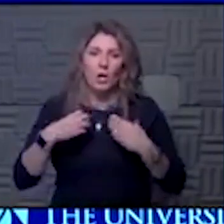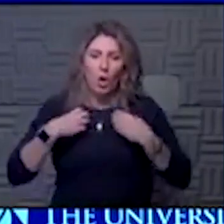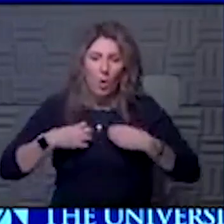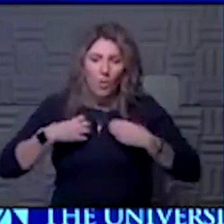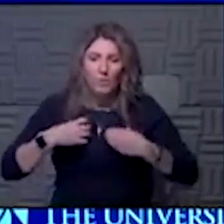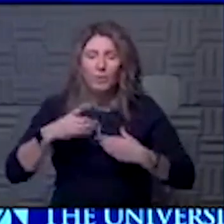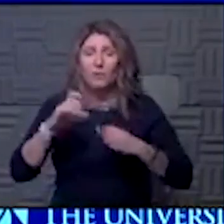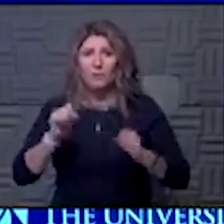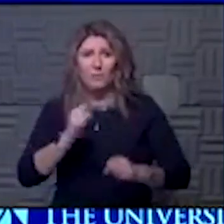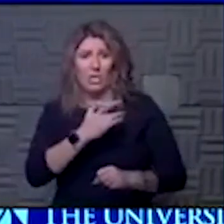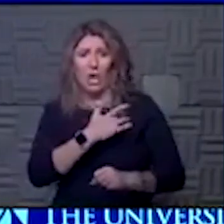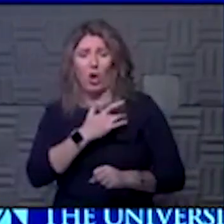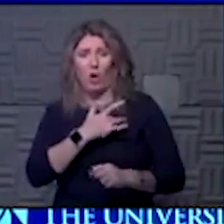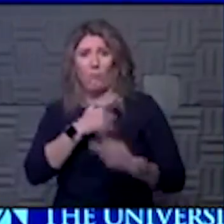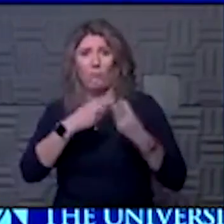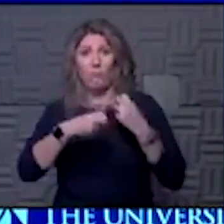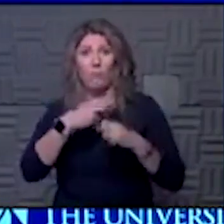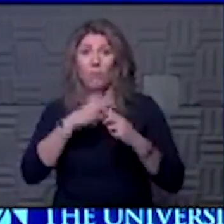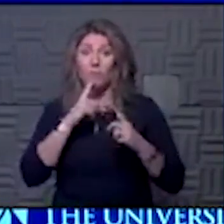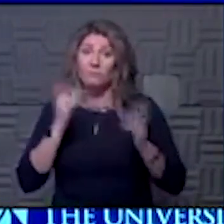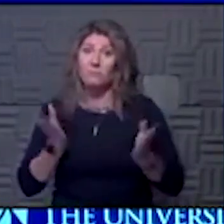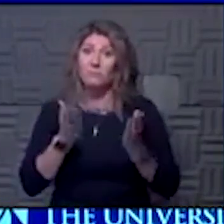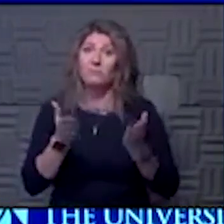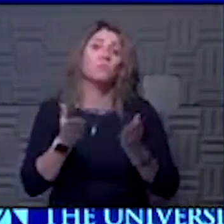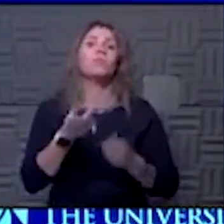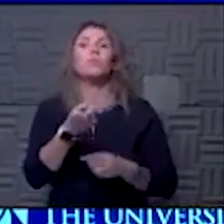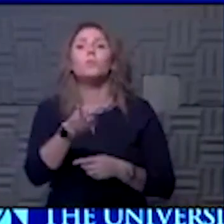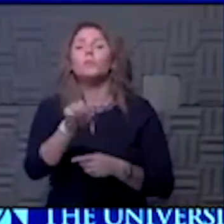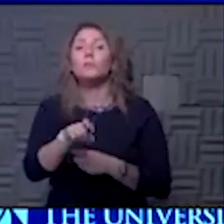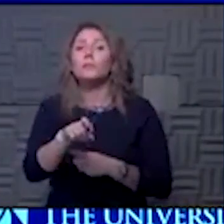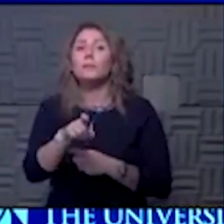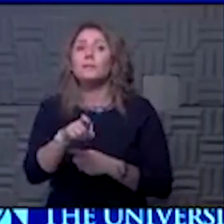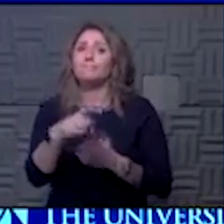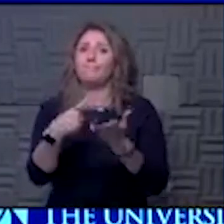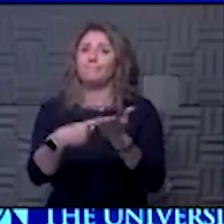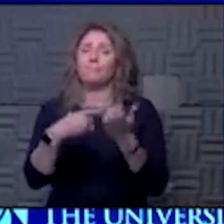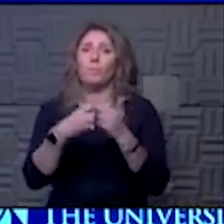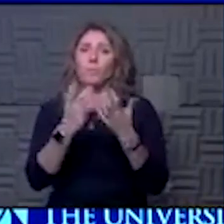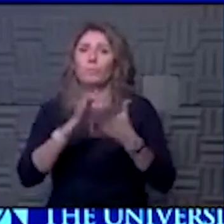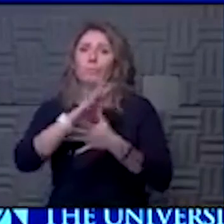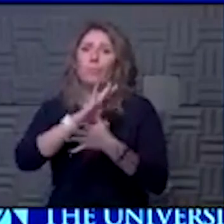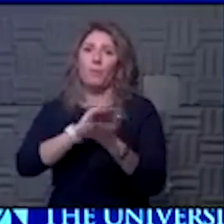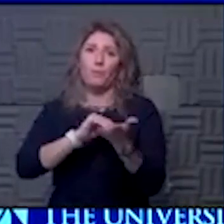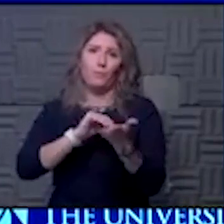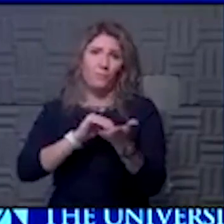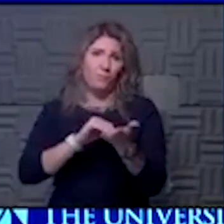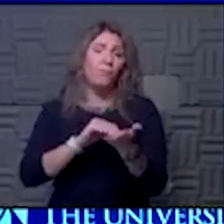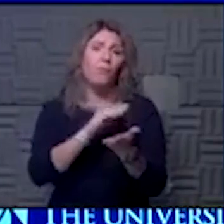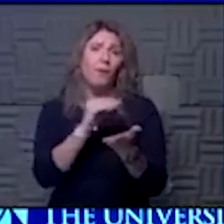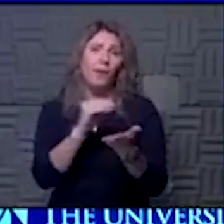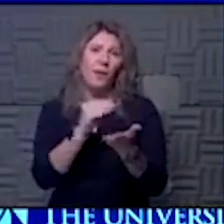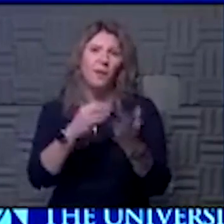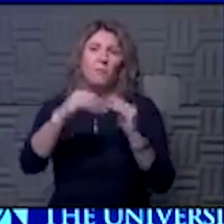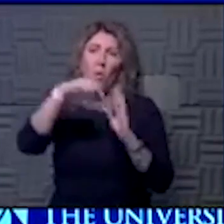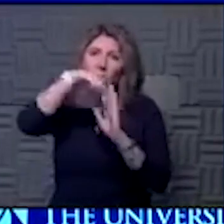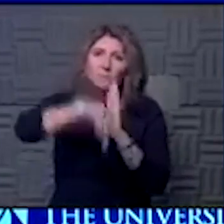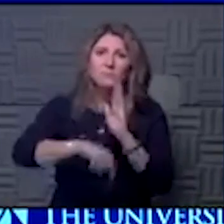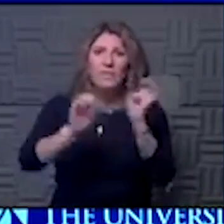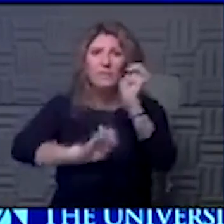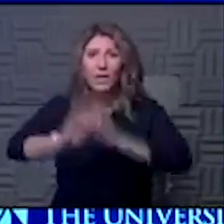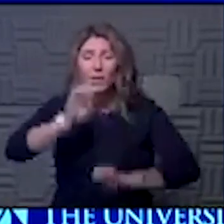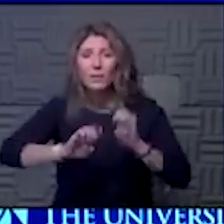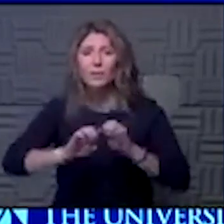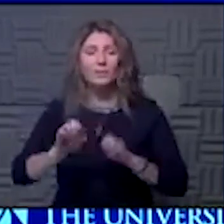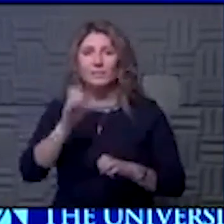problem. And I would urge that listener, I think you need to consult with your primary care physician and get further evaluation because